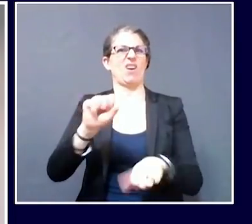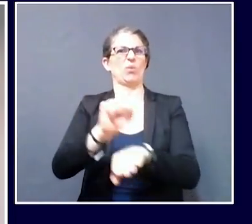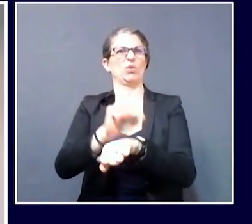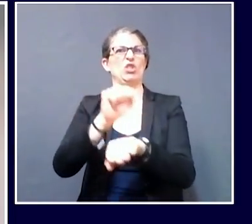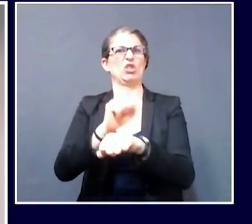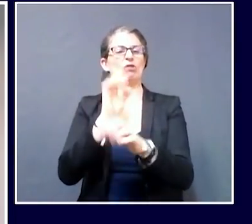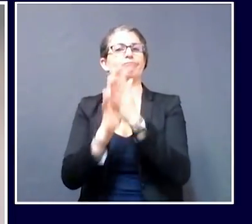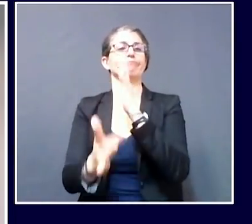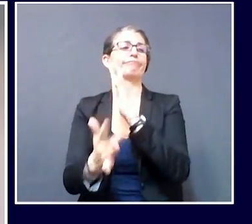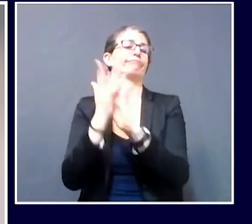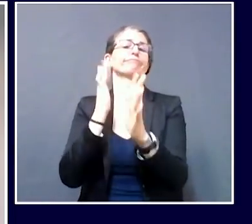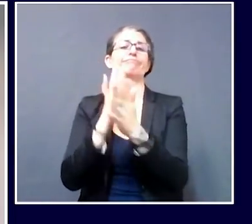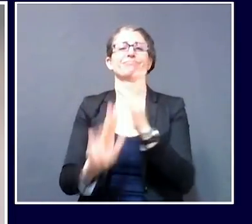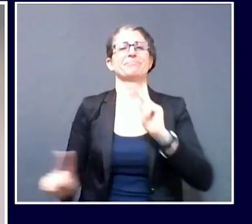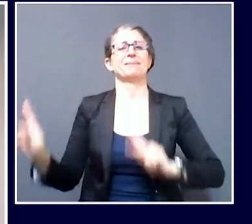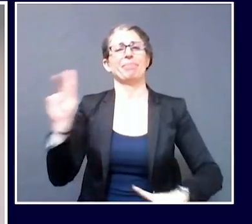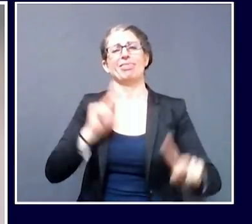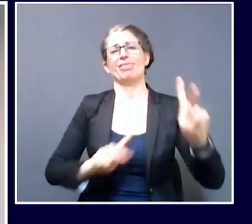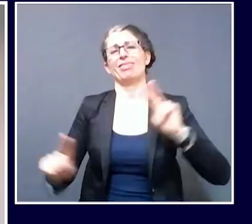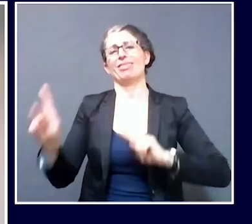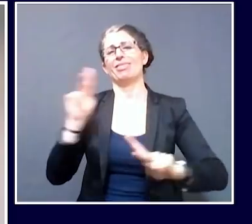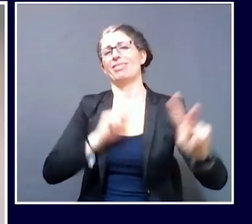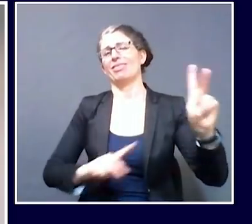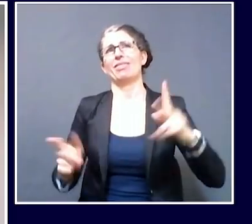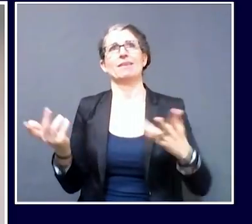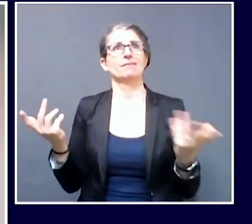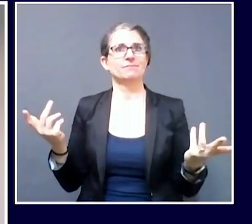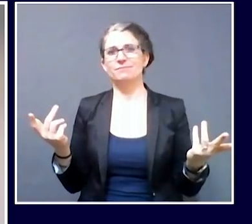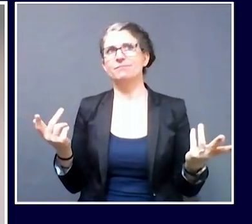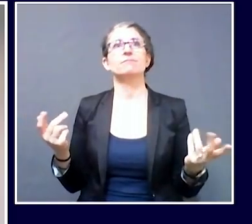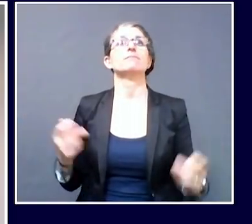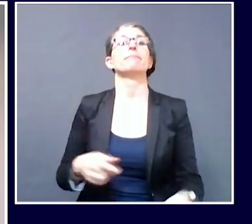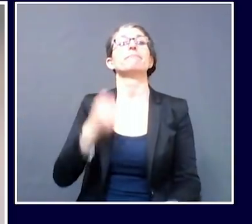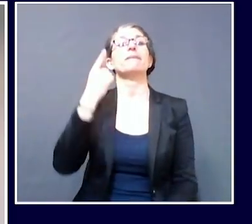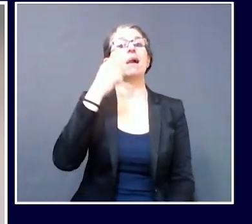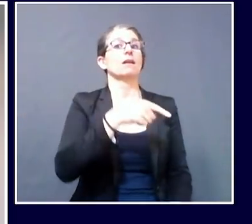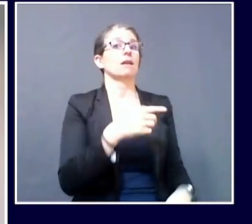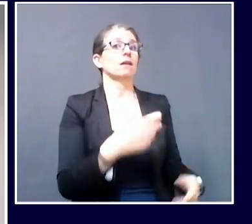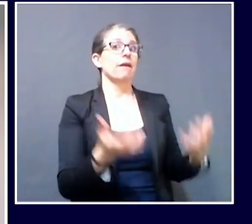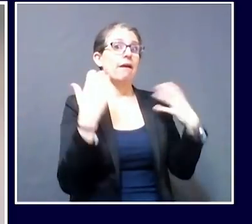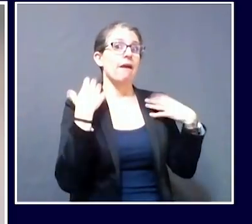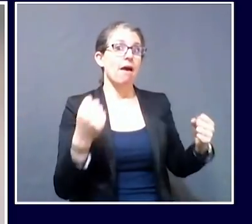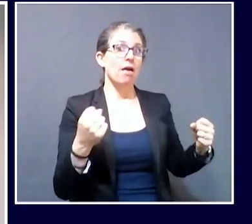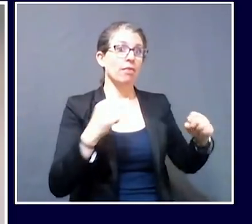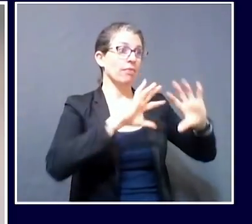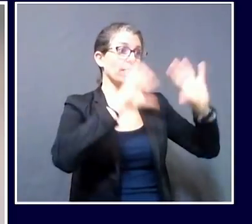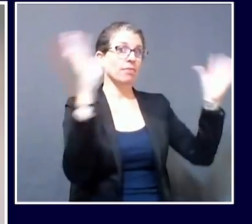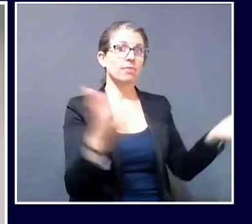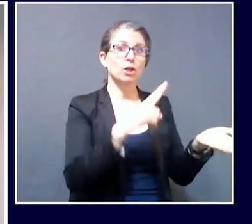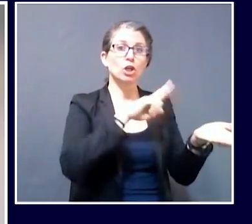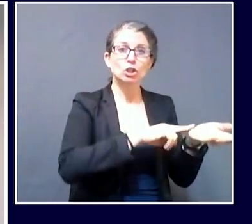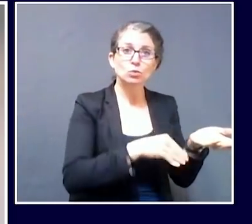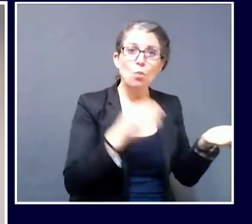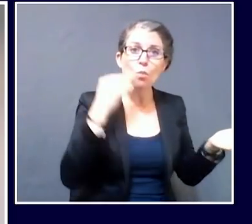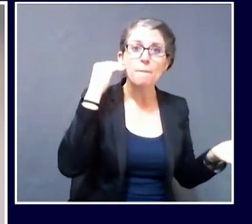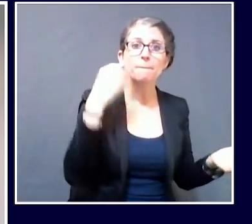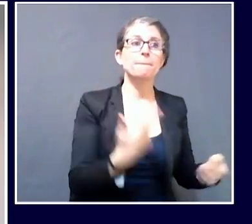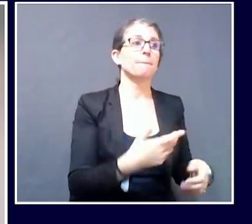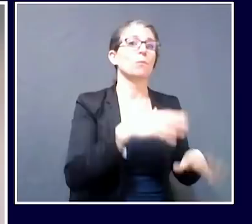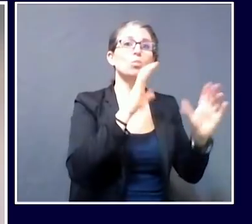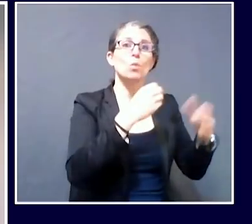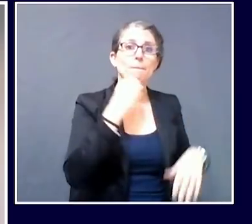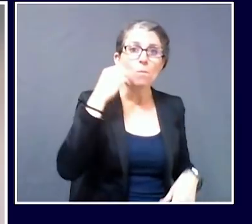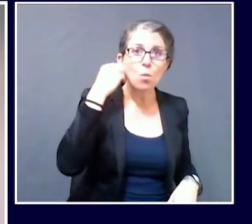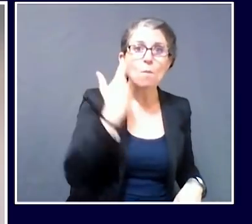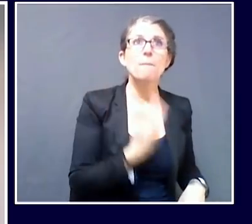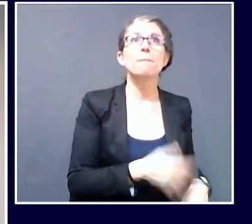workplaces. Healthcare facilities are different, so certainly they're more challenging, but as we go through these we look at as many data points as we can